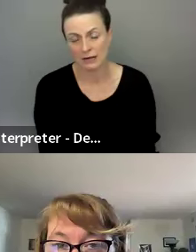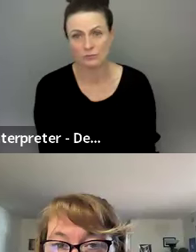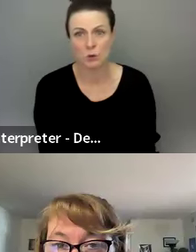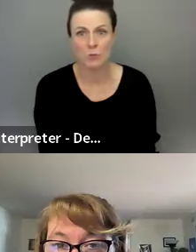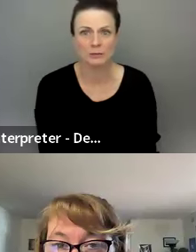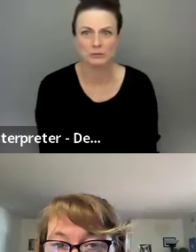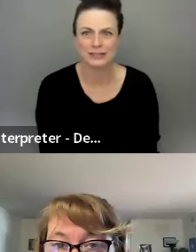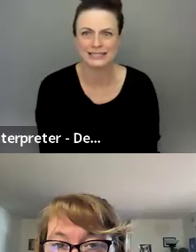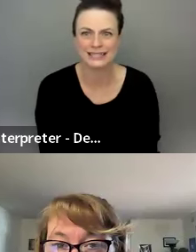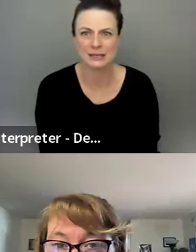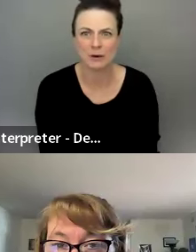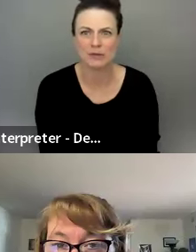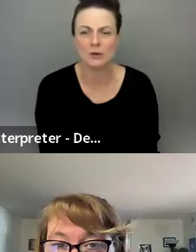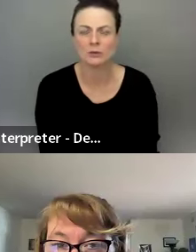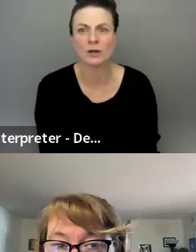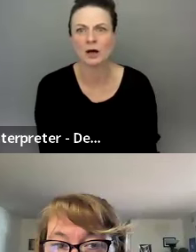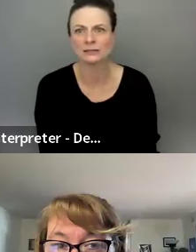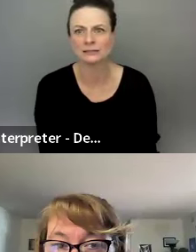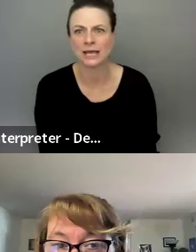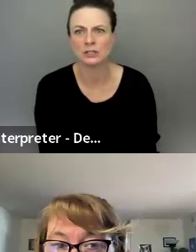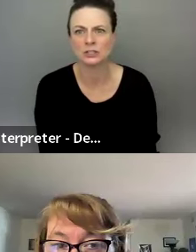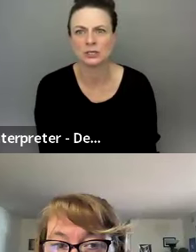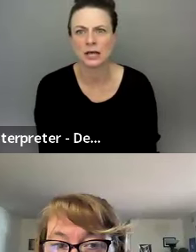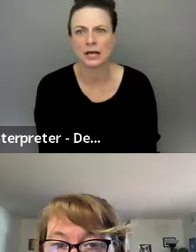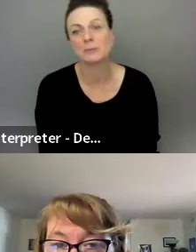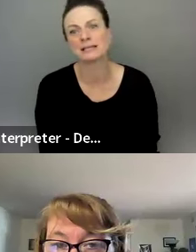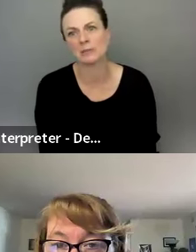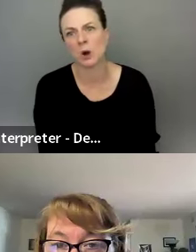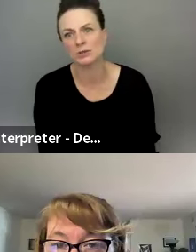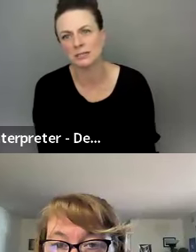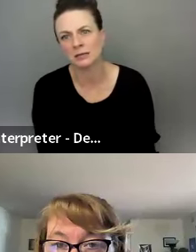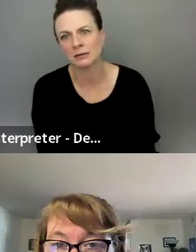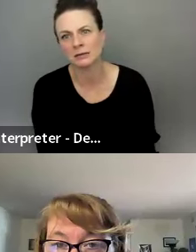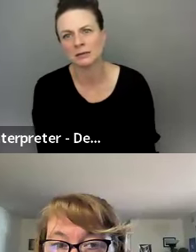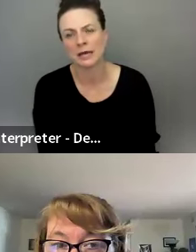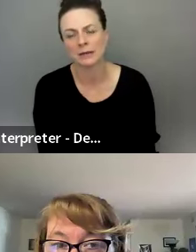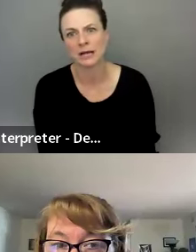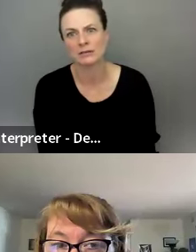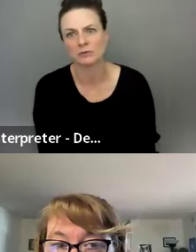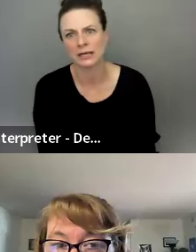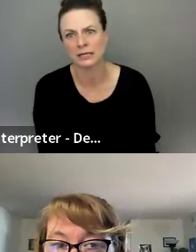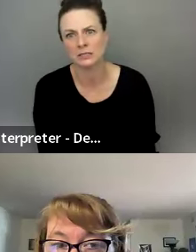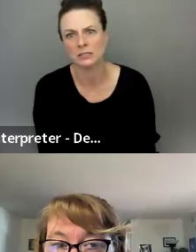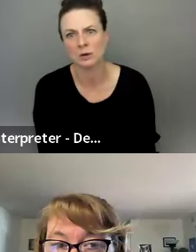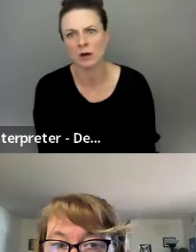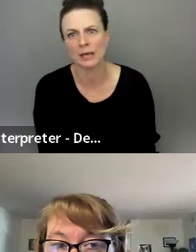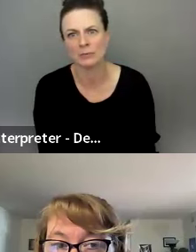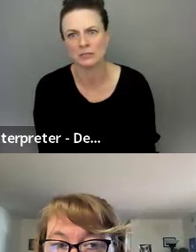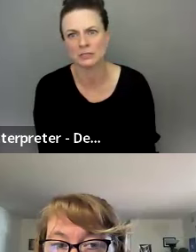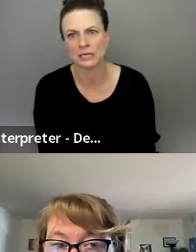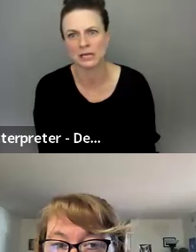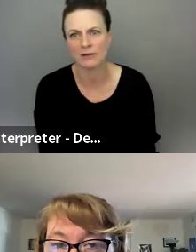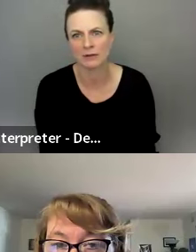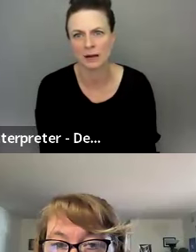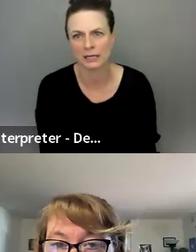I won't be able to really see them. be the only one on stage because I'm hosting and I'm kind of running it. So I'll be